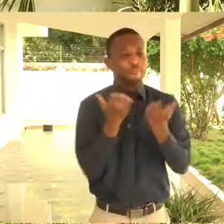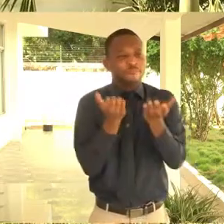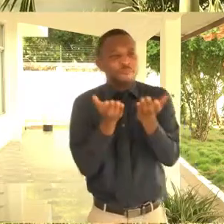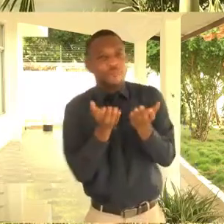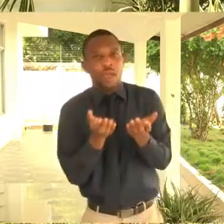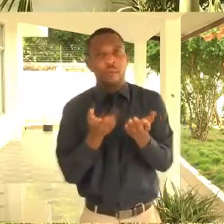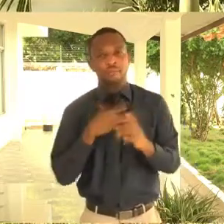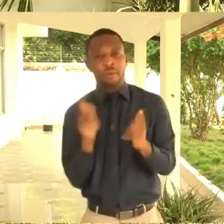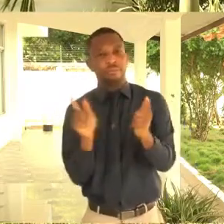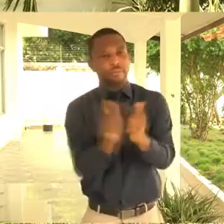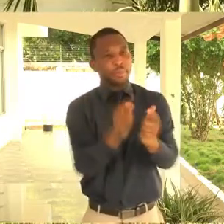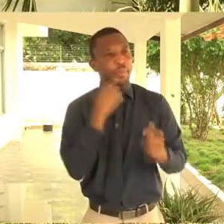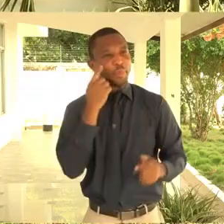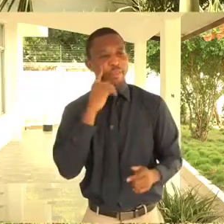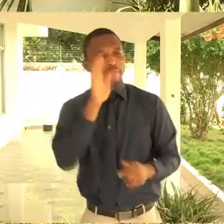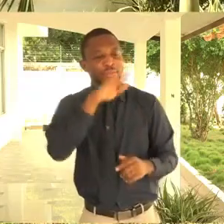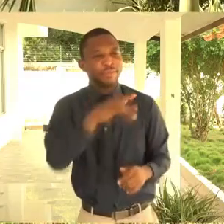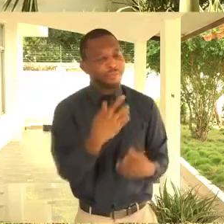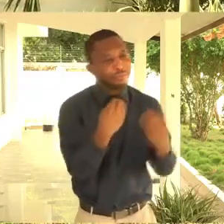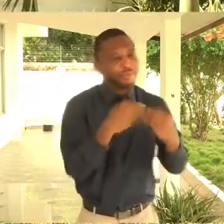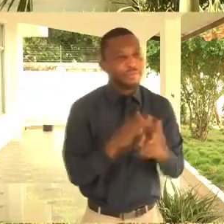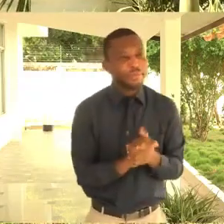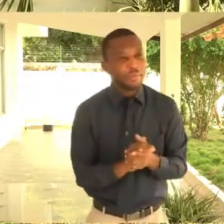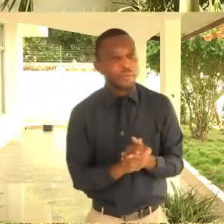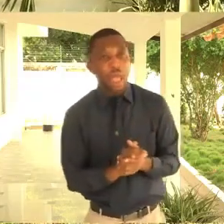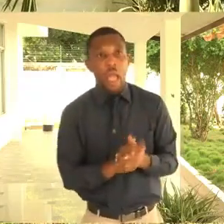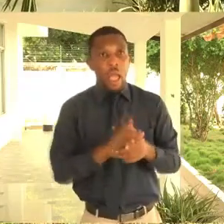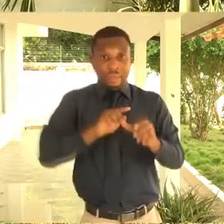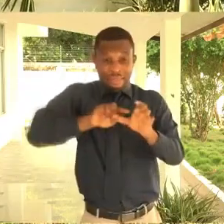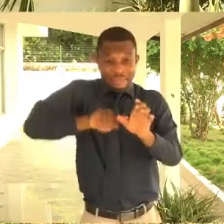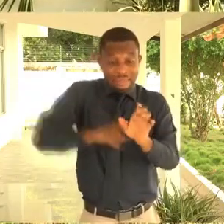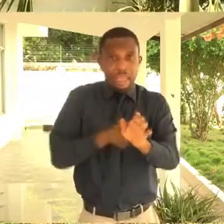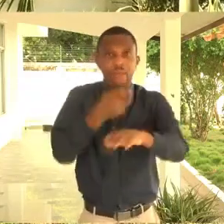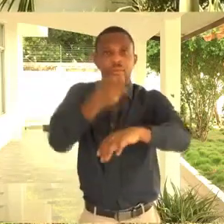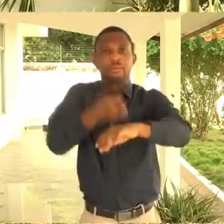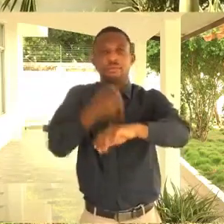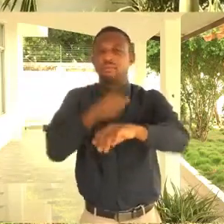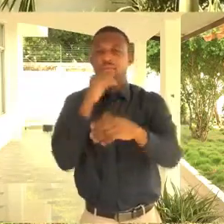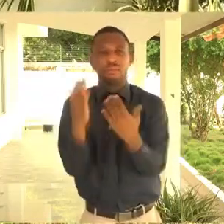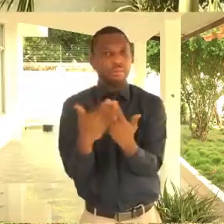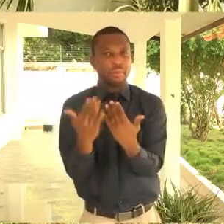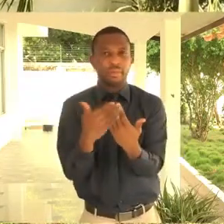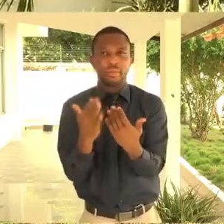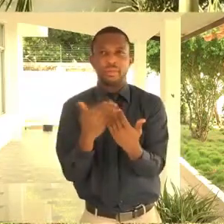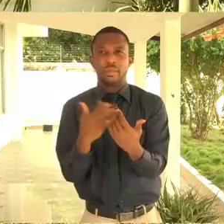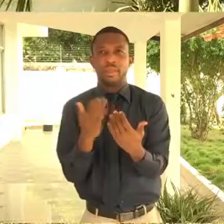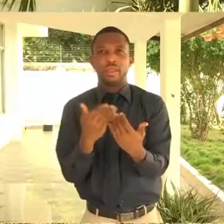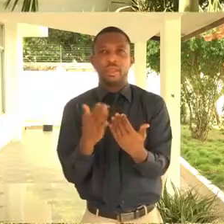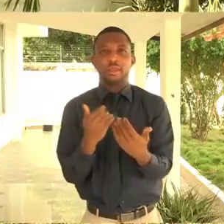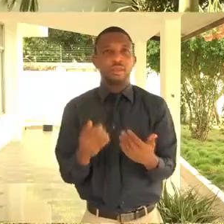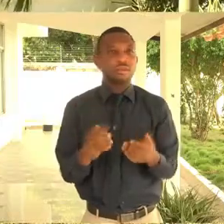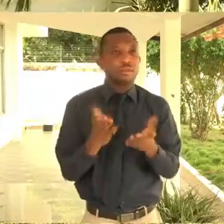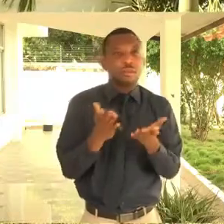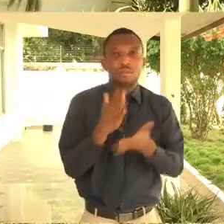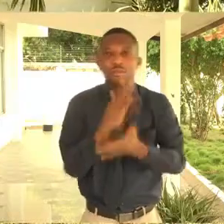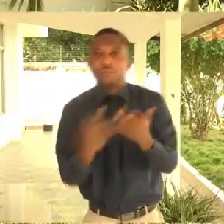advantage of it. And, you know, I got close to them. I started learning. It was difficult in the beginning because, you understand, it's a company.